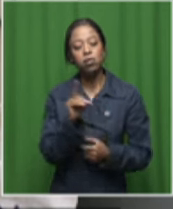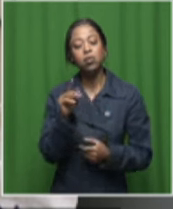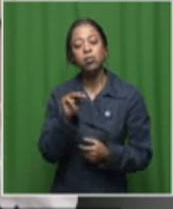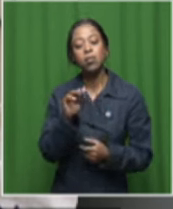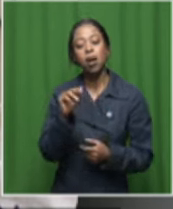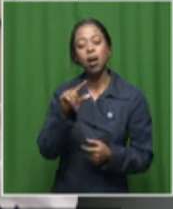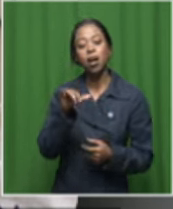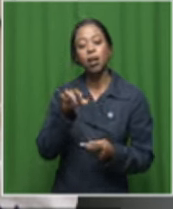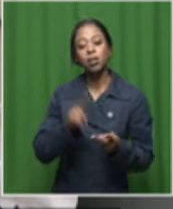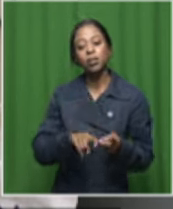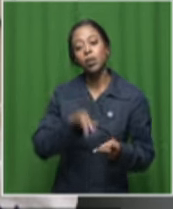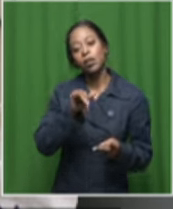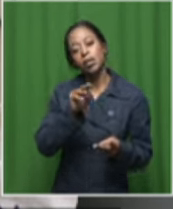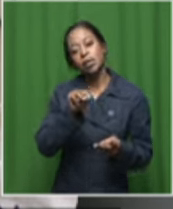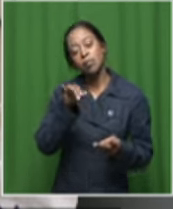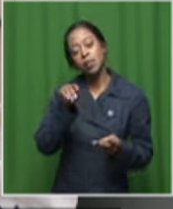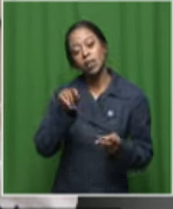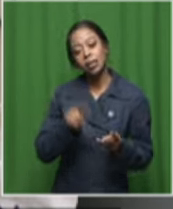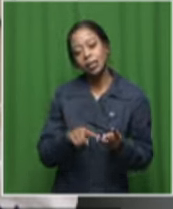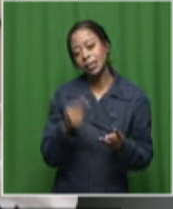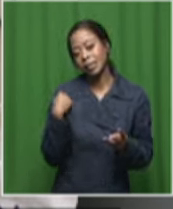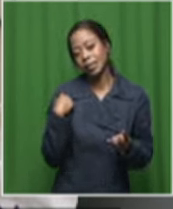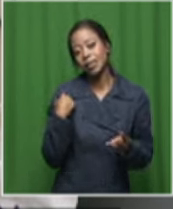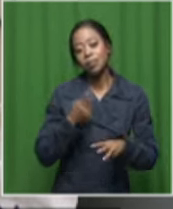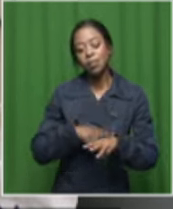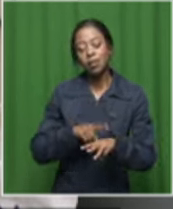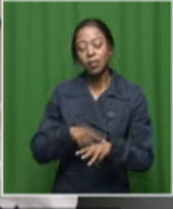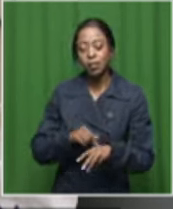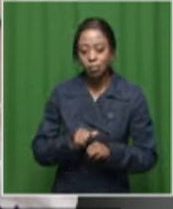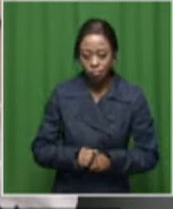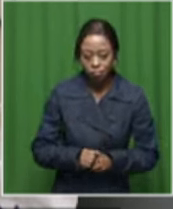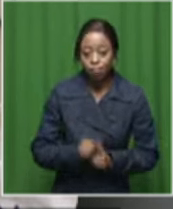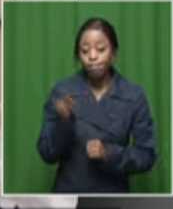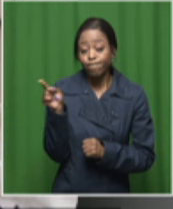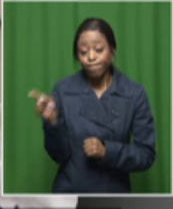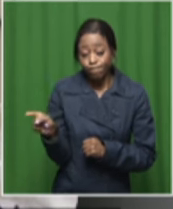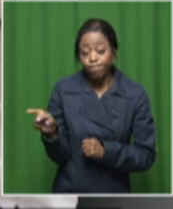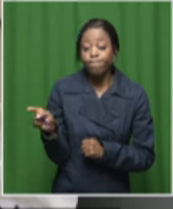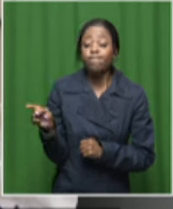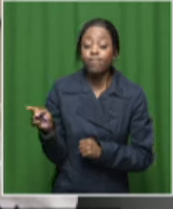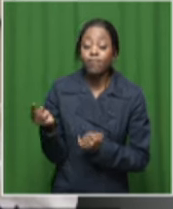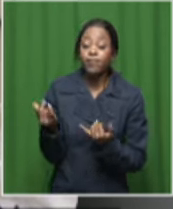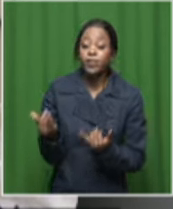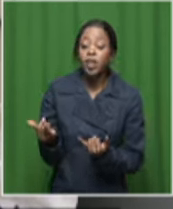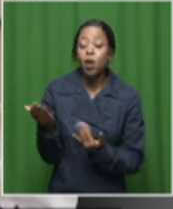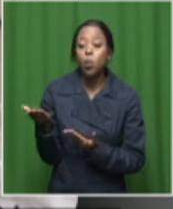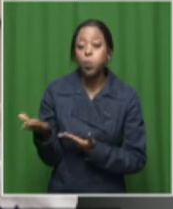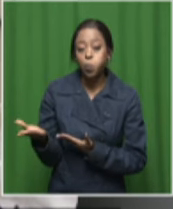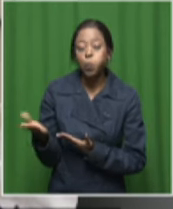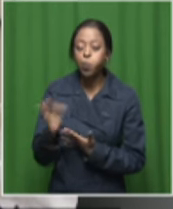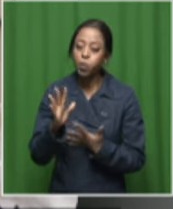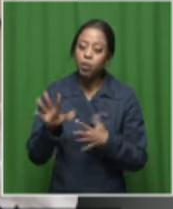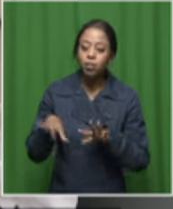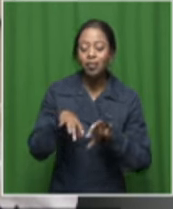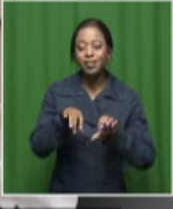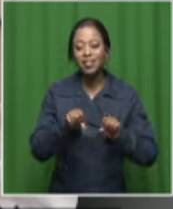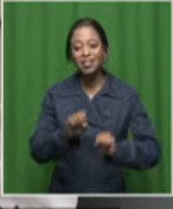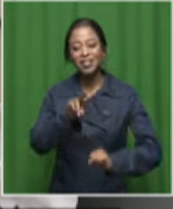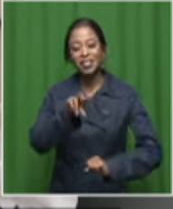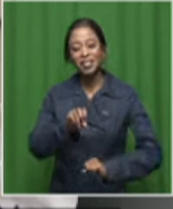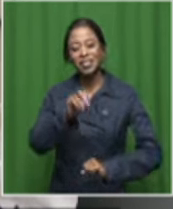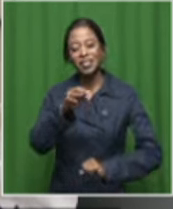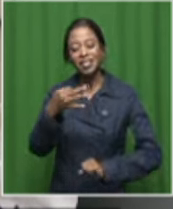Imini, and his latest, Amaklesha. Now, Bongeziwe Mabandai is now taking his acclaimed 2023